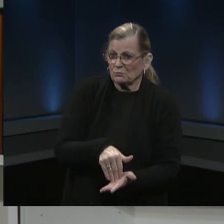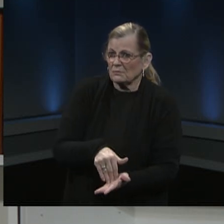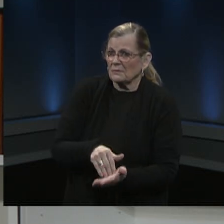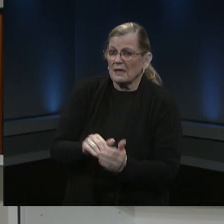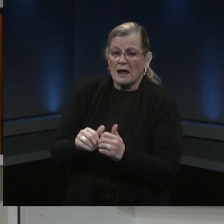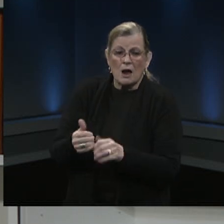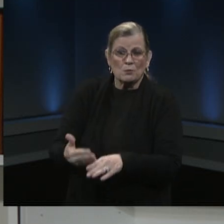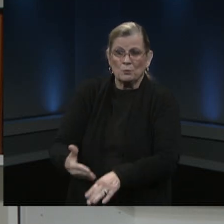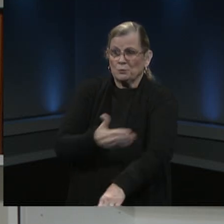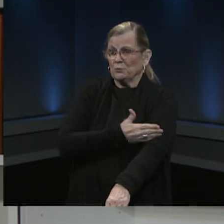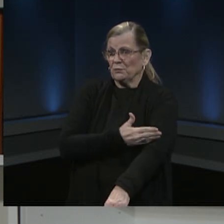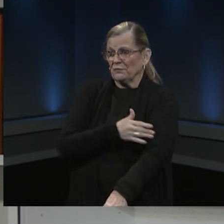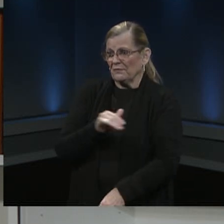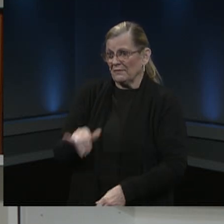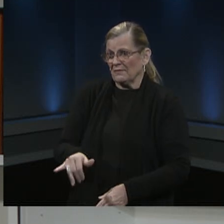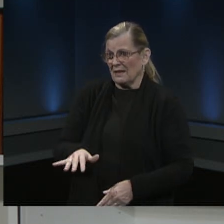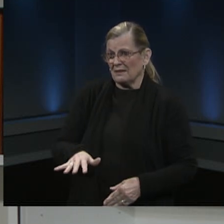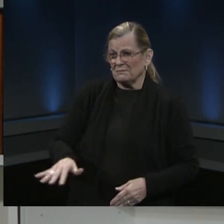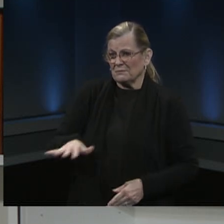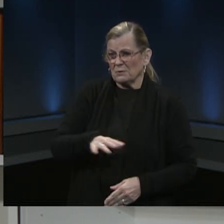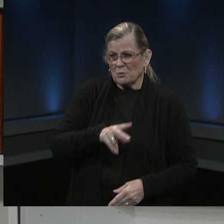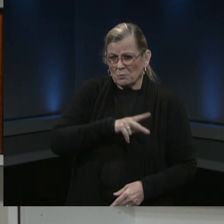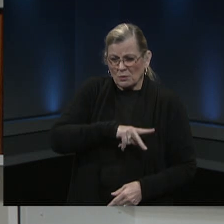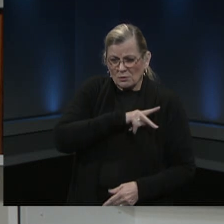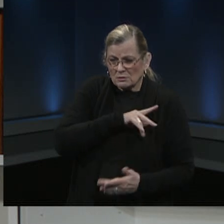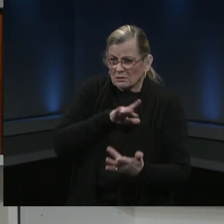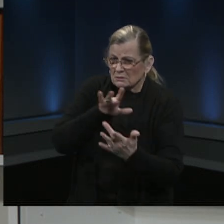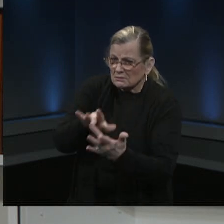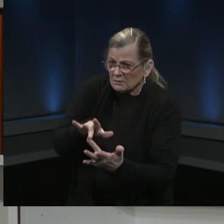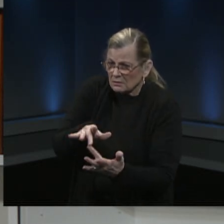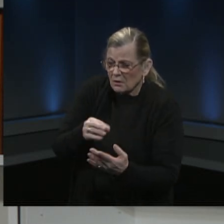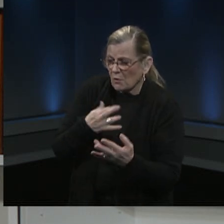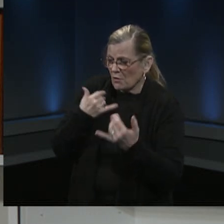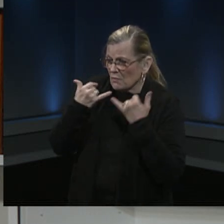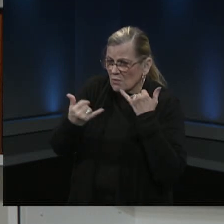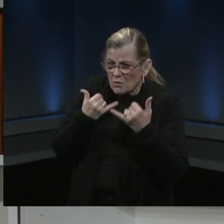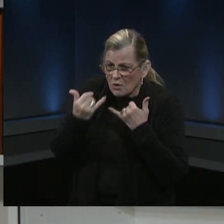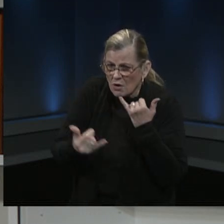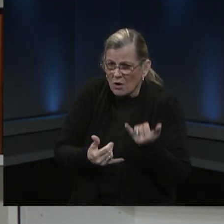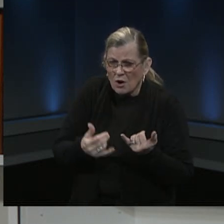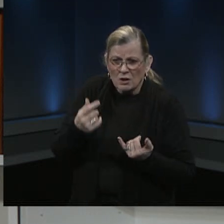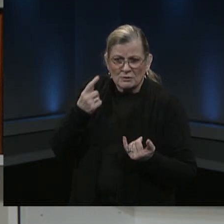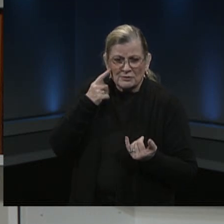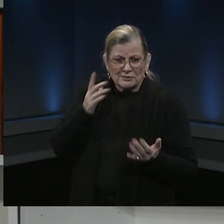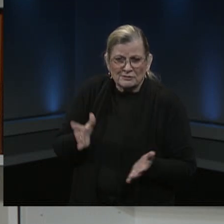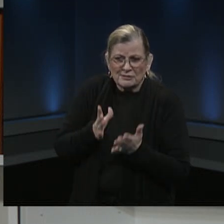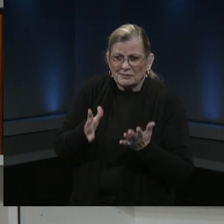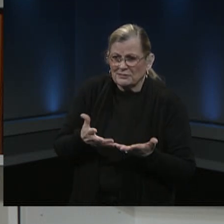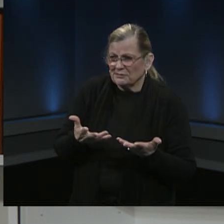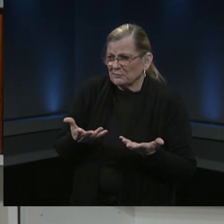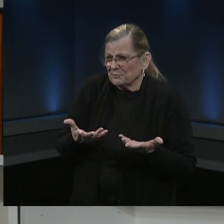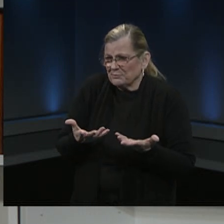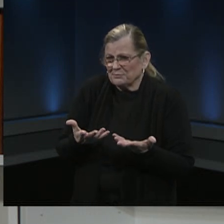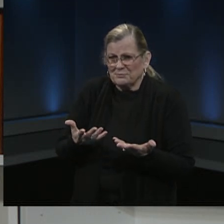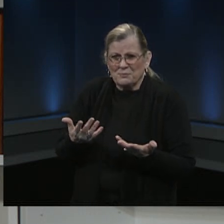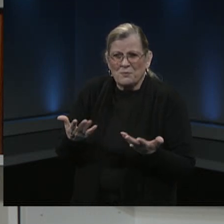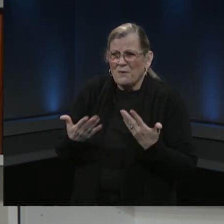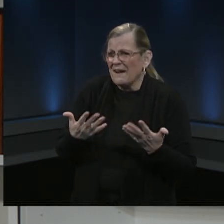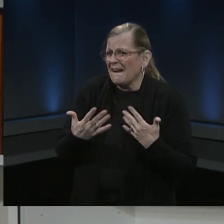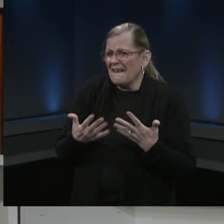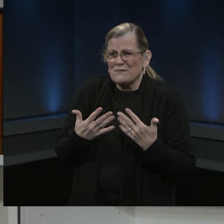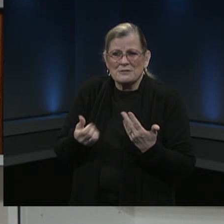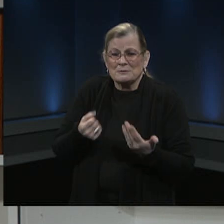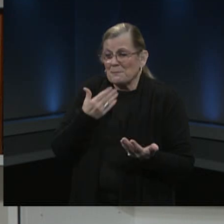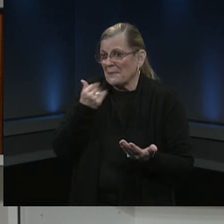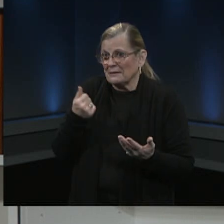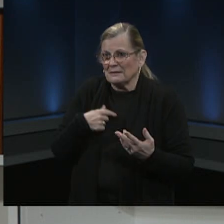even if we need to make personal reach out calls to our staff to encourage them uh to do the vaccination and and i look forward